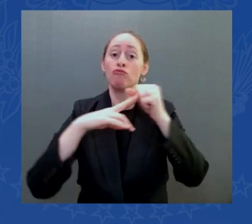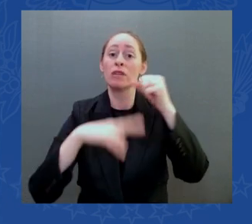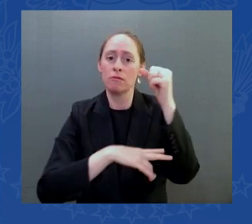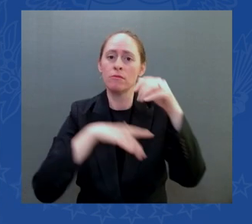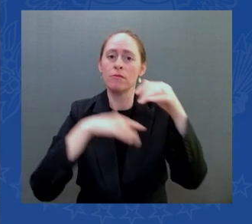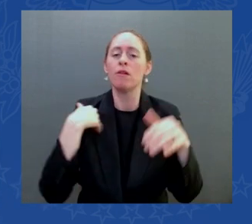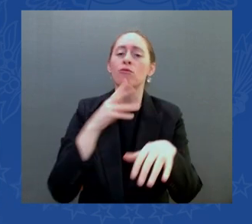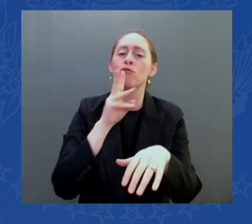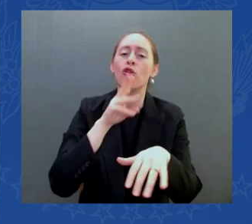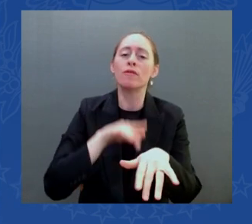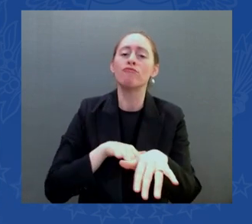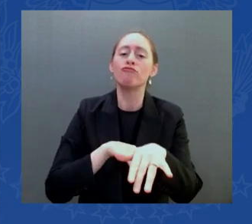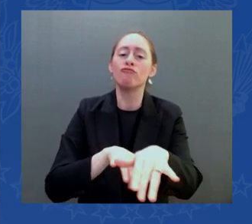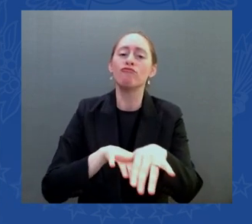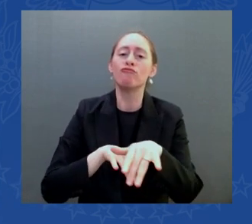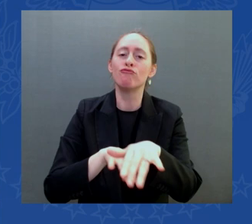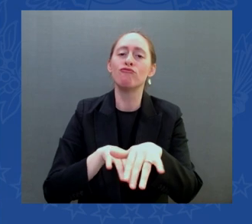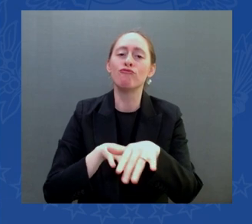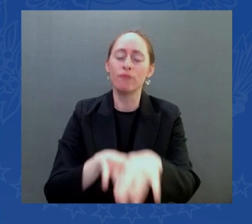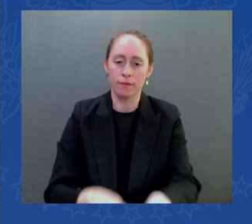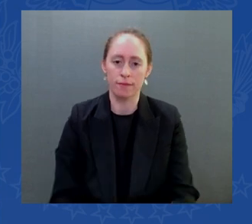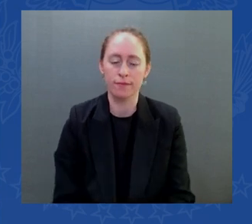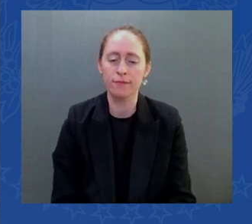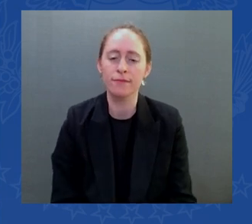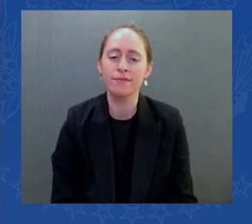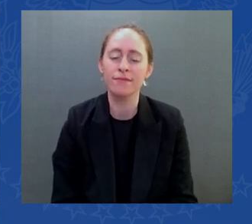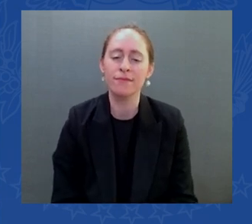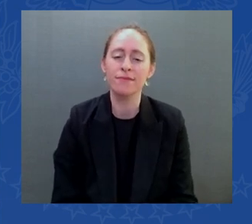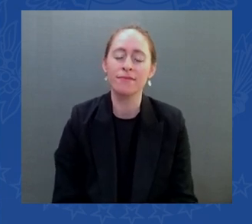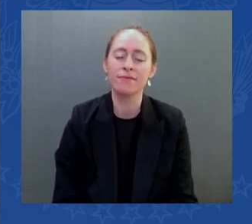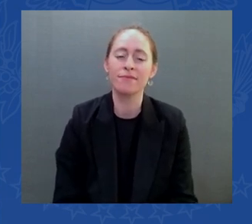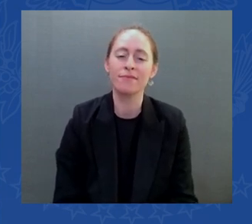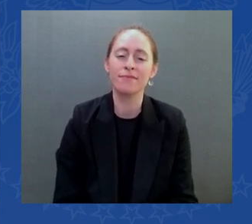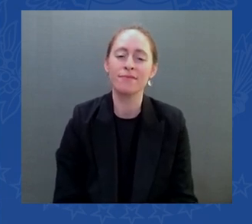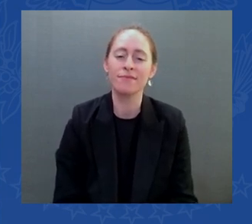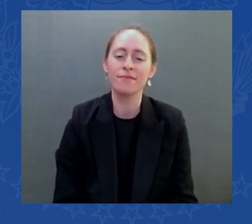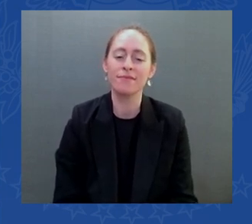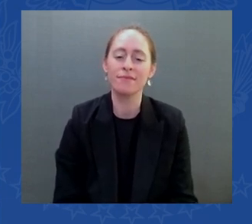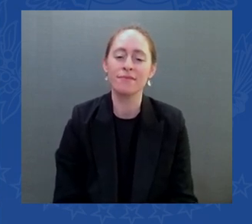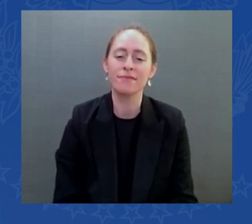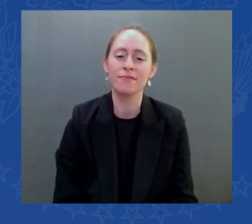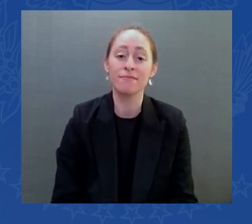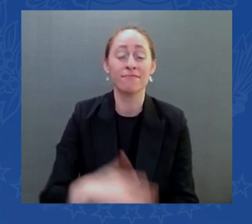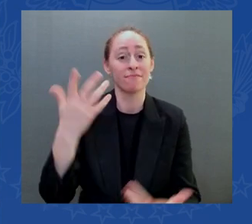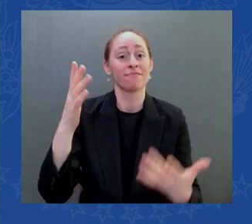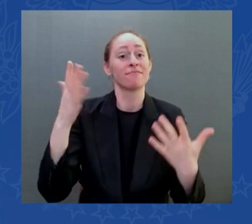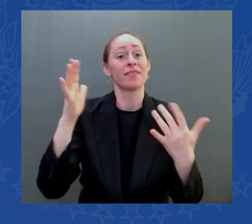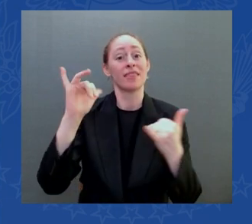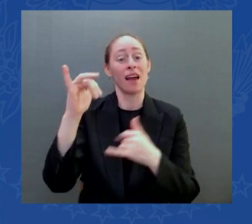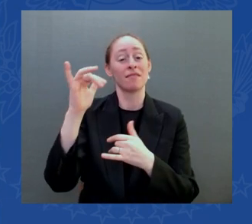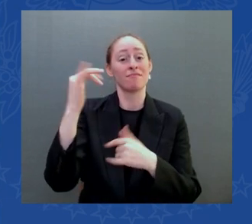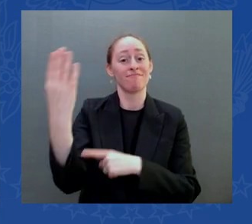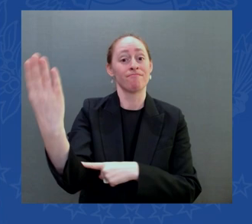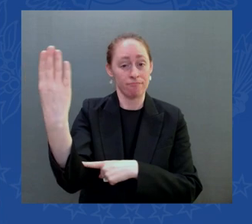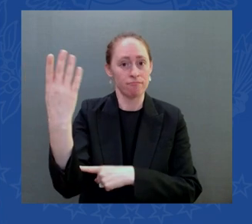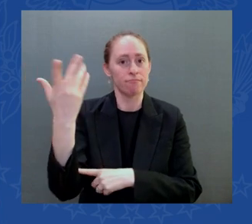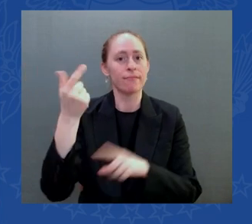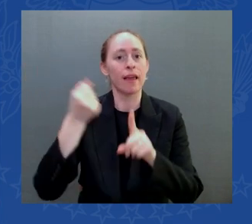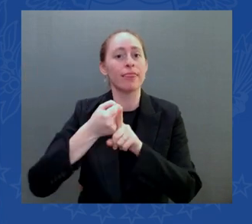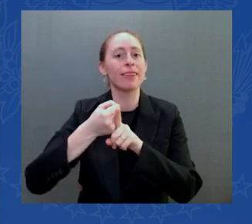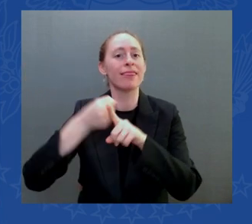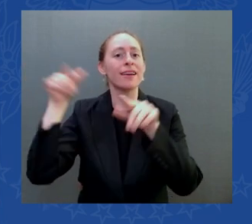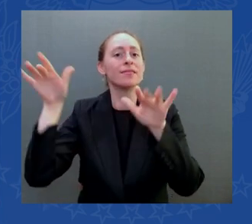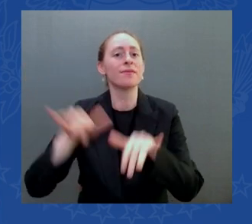it had not been a snow day before there would have been a lot of school buses on that bridge a lot of kids would have been killed